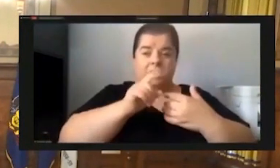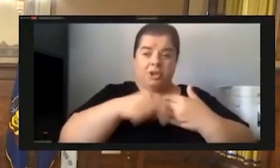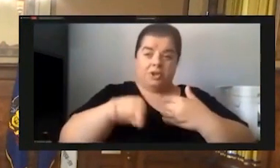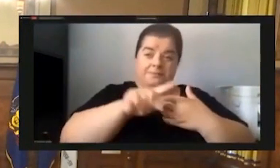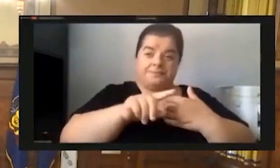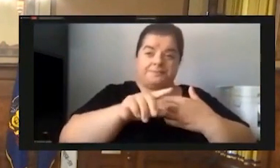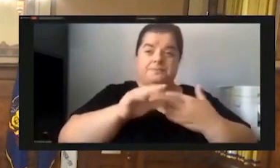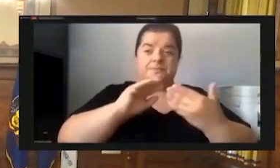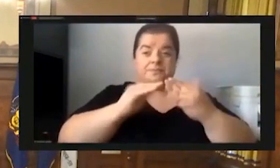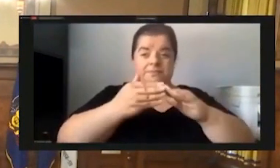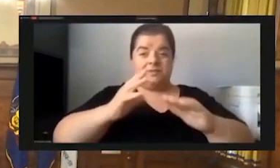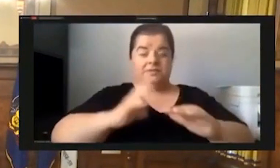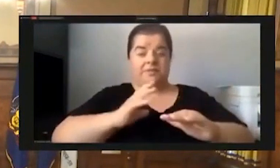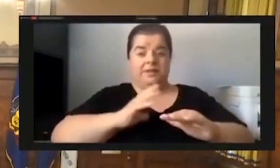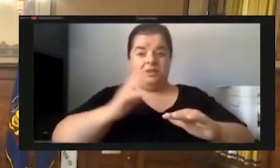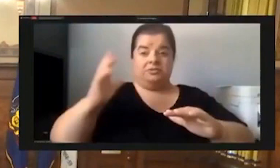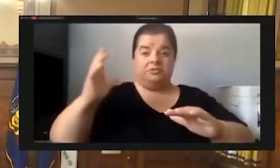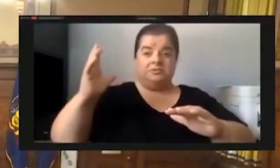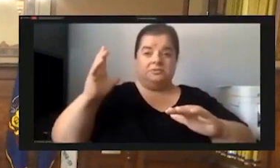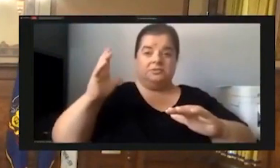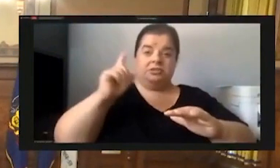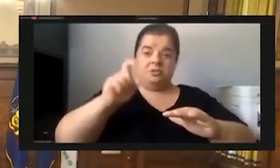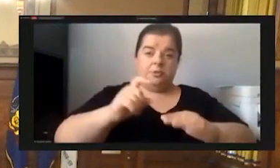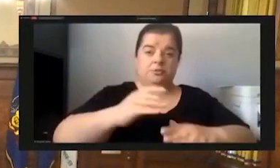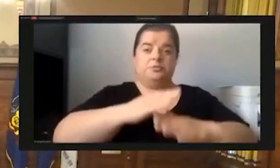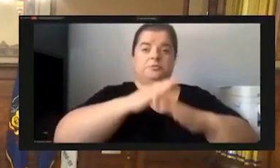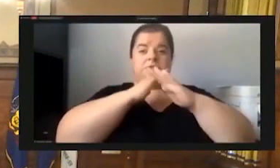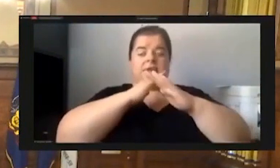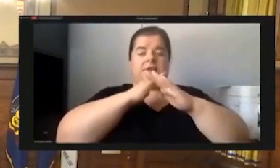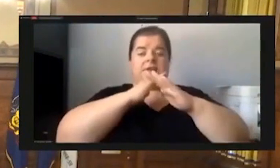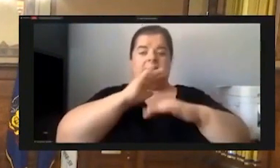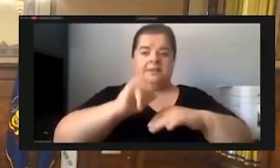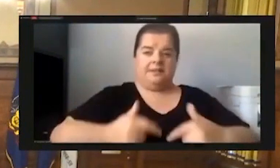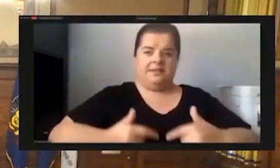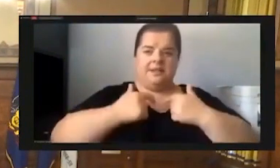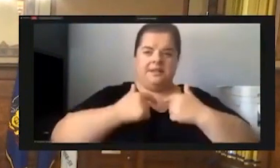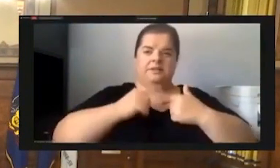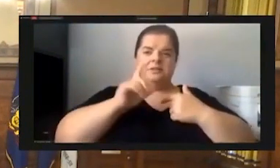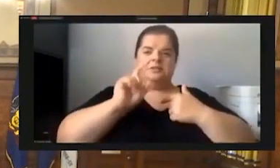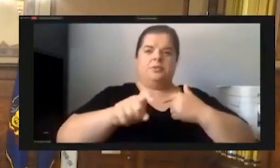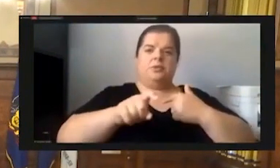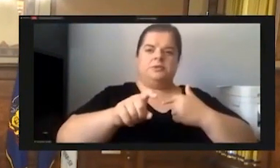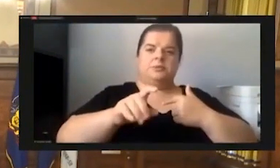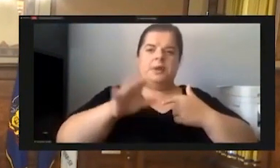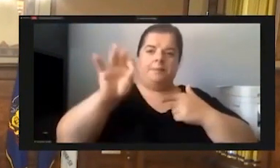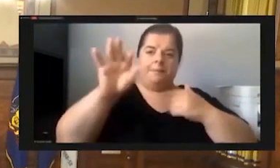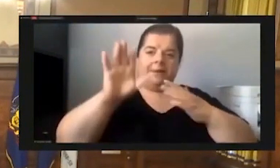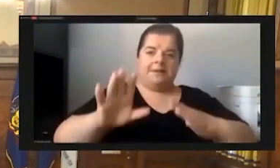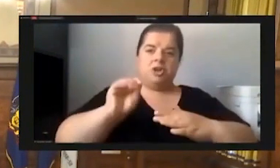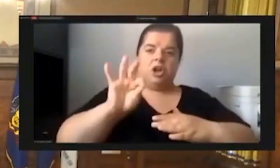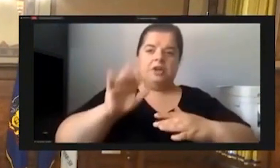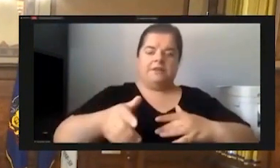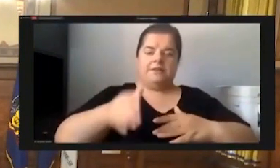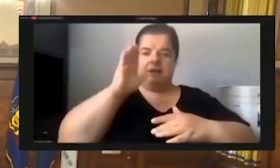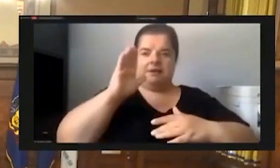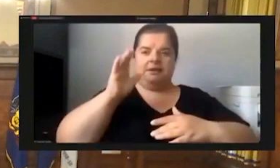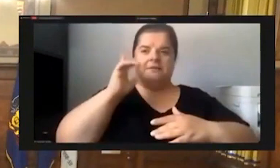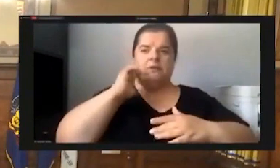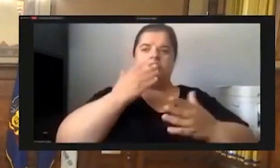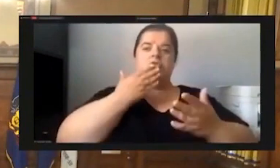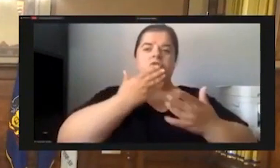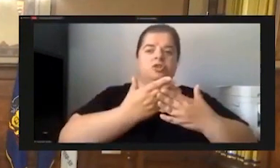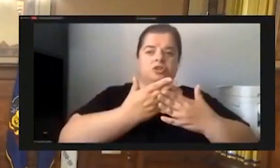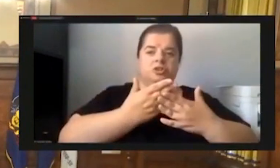officials, are supposed to stand and protect that wife. You are supposed to be a minister of God for good. An